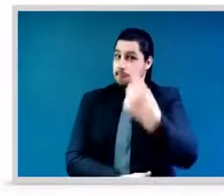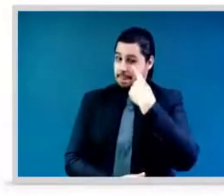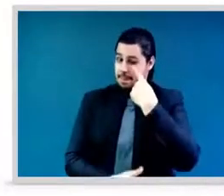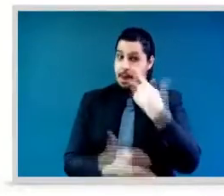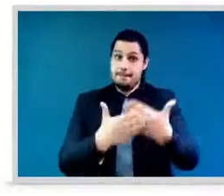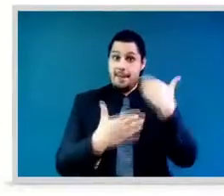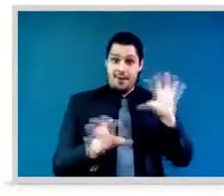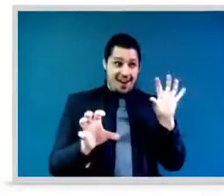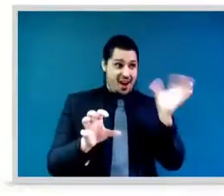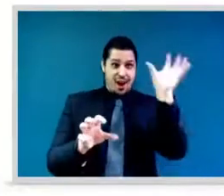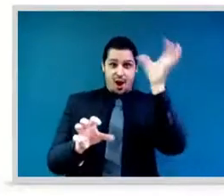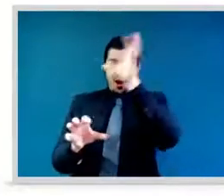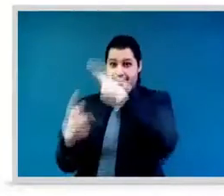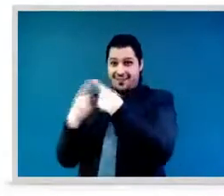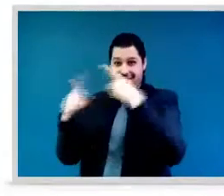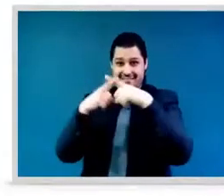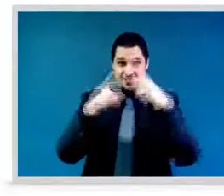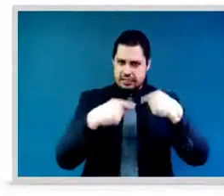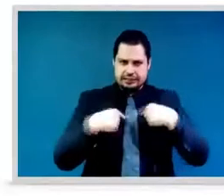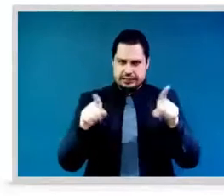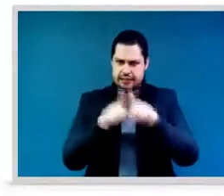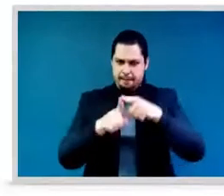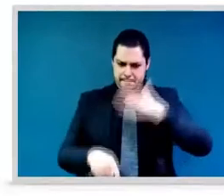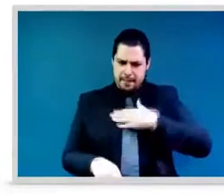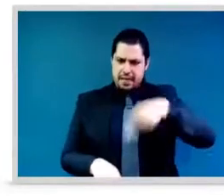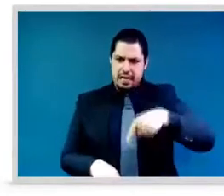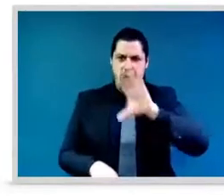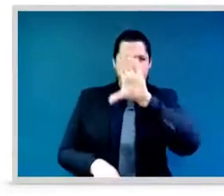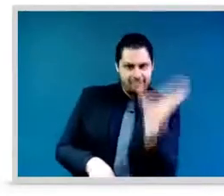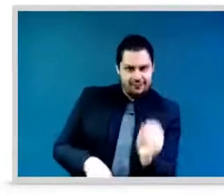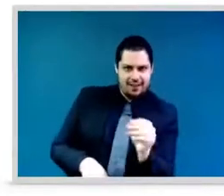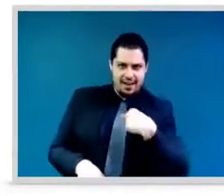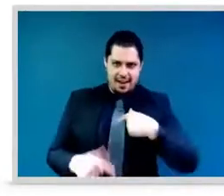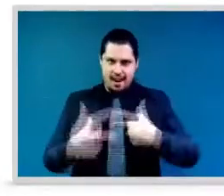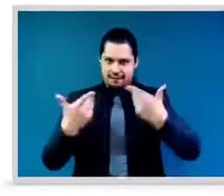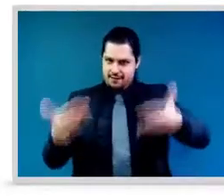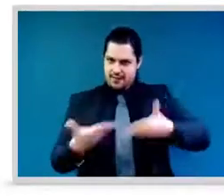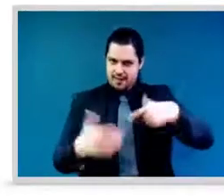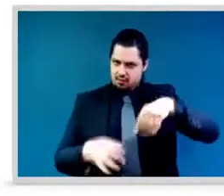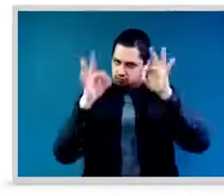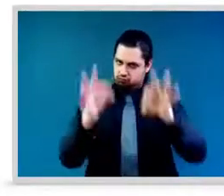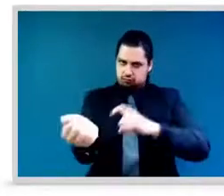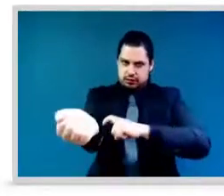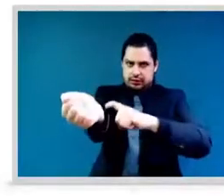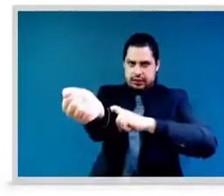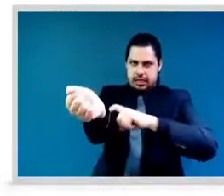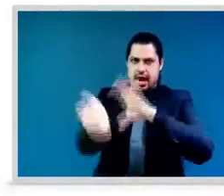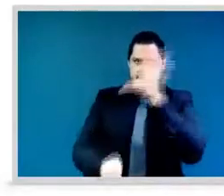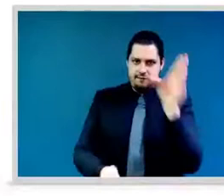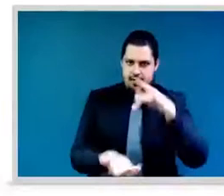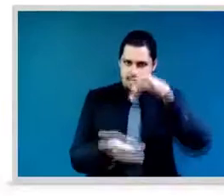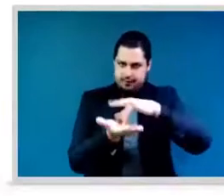with the idea of whether we should accelerate change, but we realize that we are in a